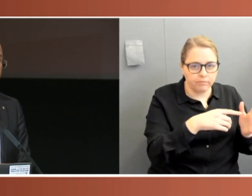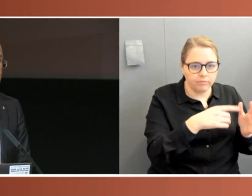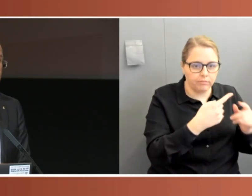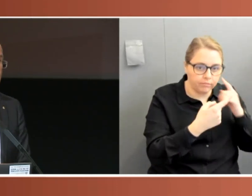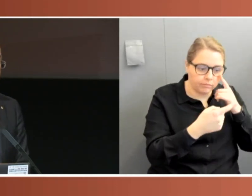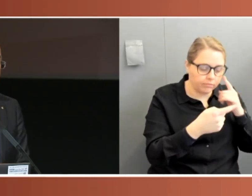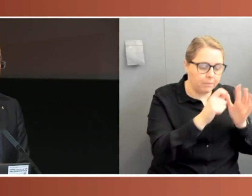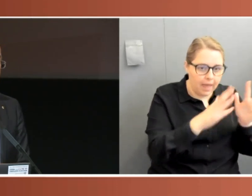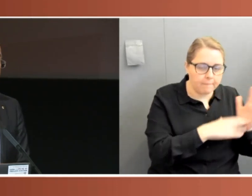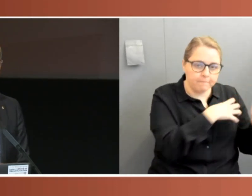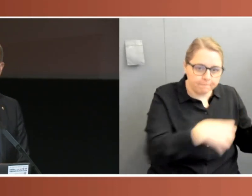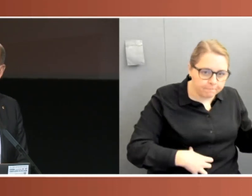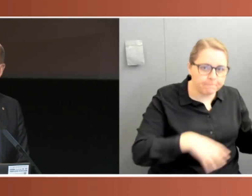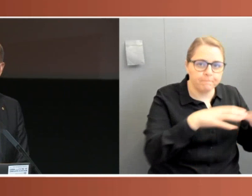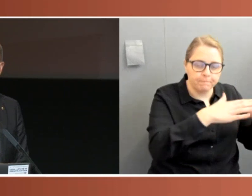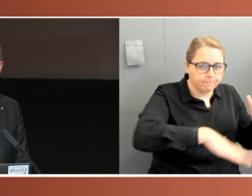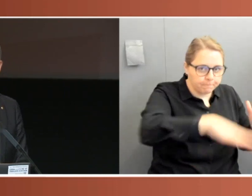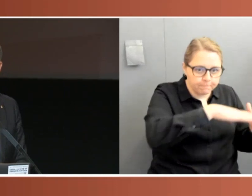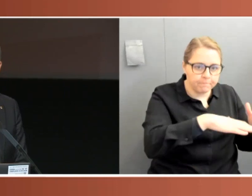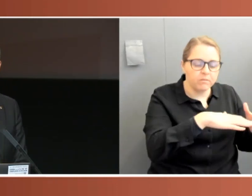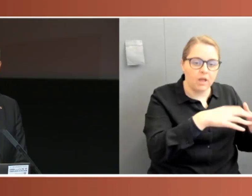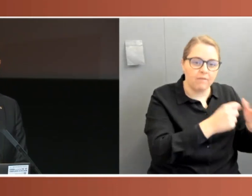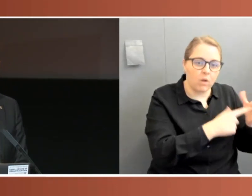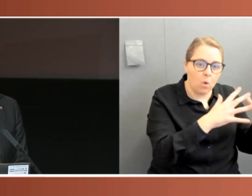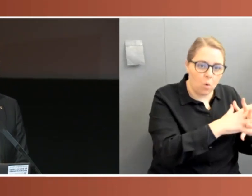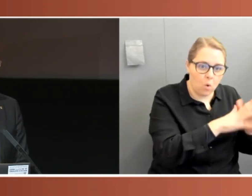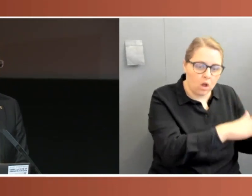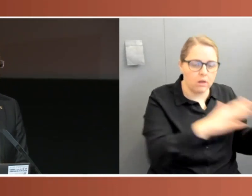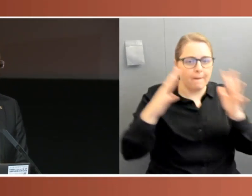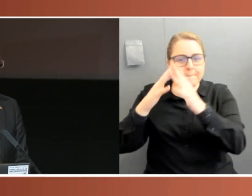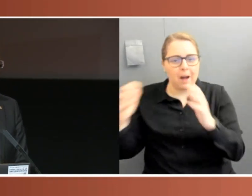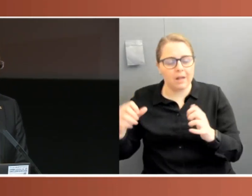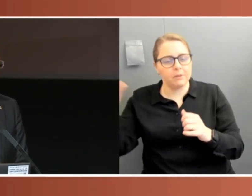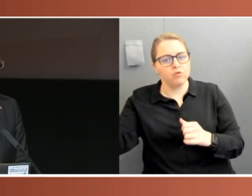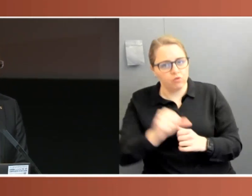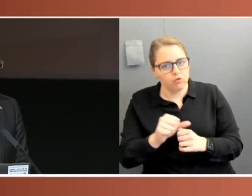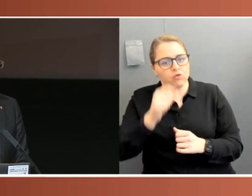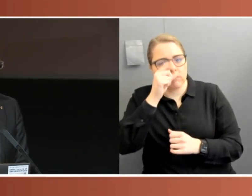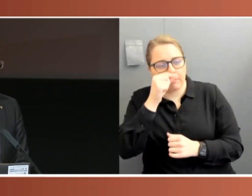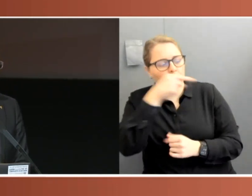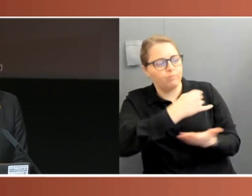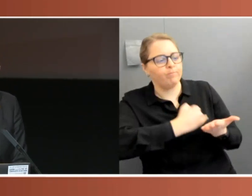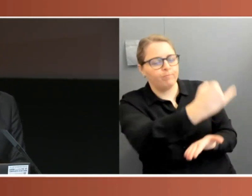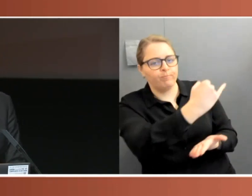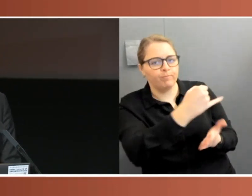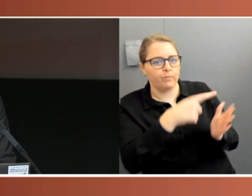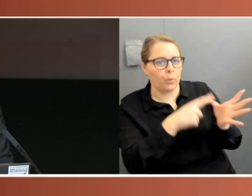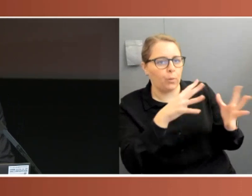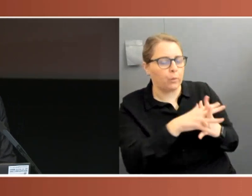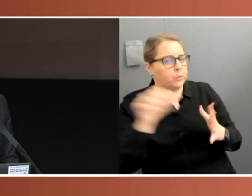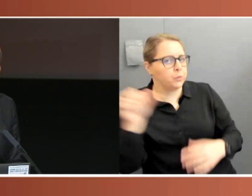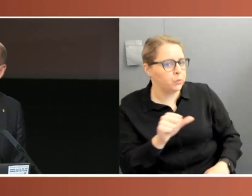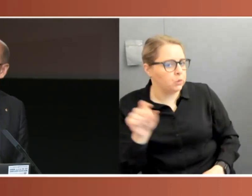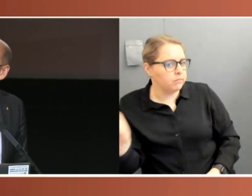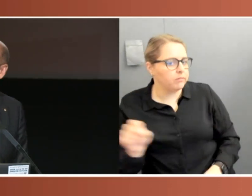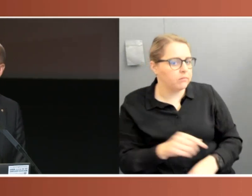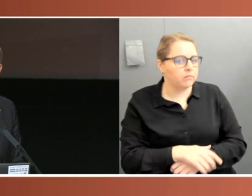authorisation, almost always Parliament should retain the ability to disallow those rules. And that strikes us as